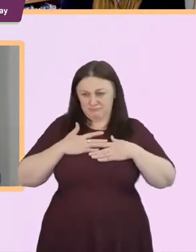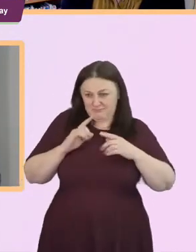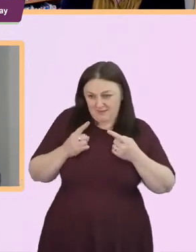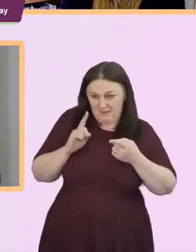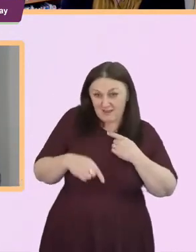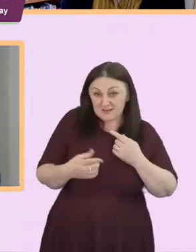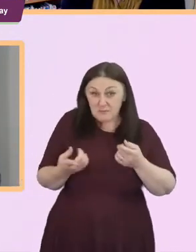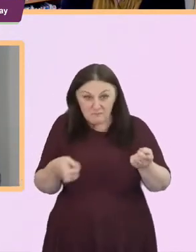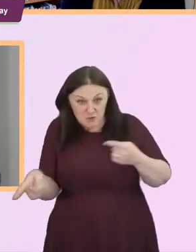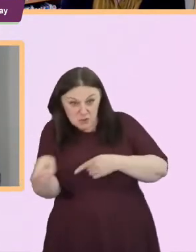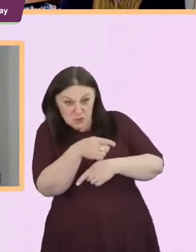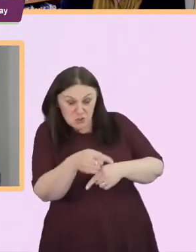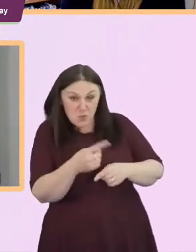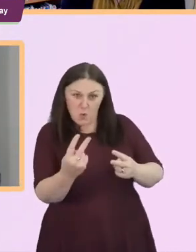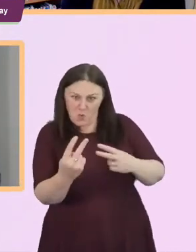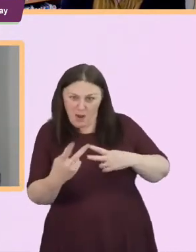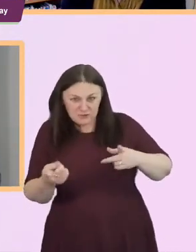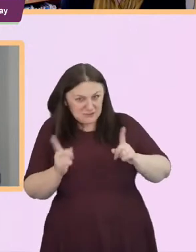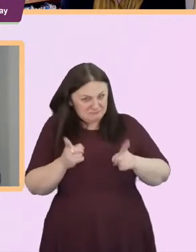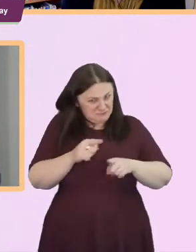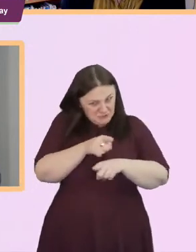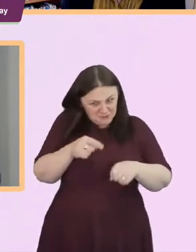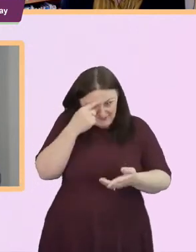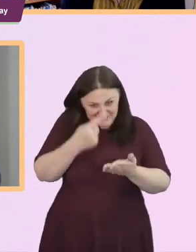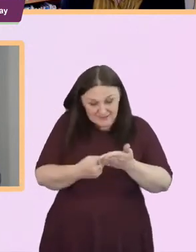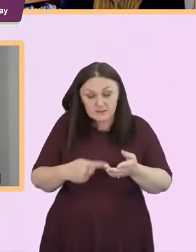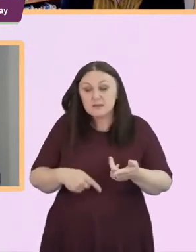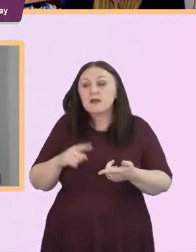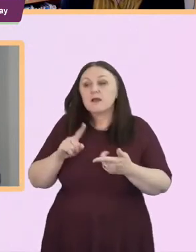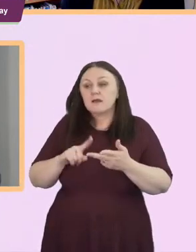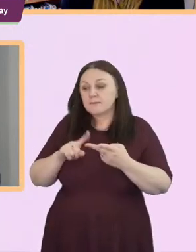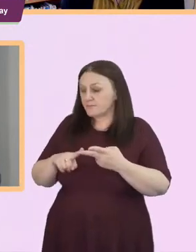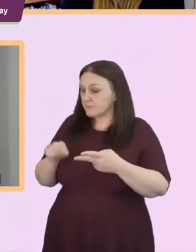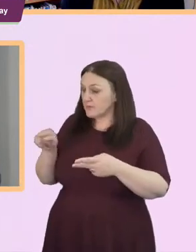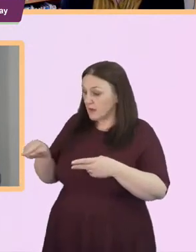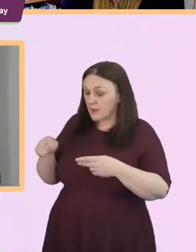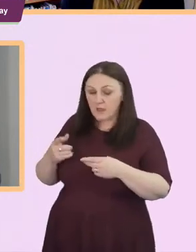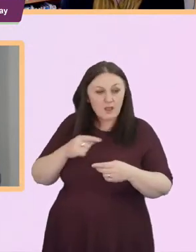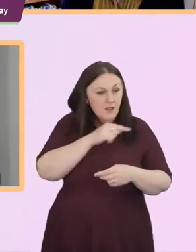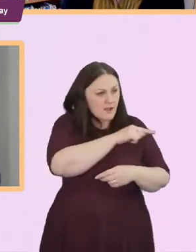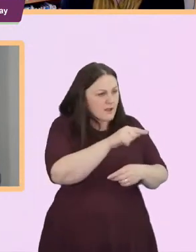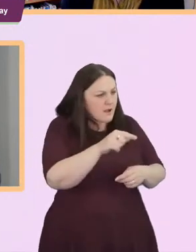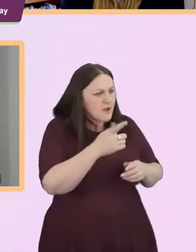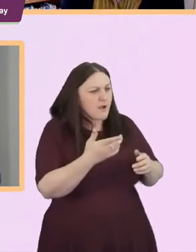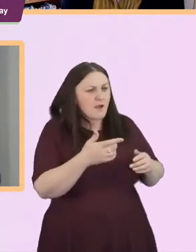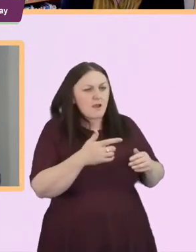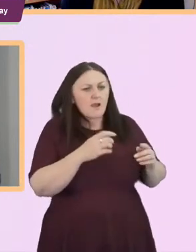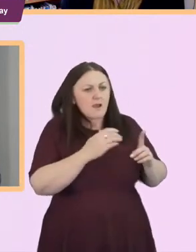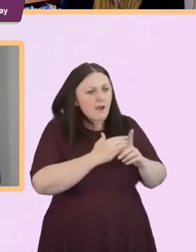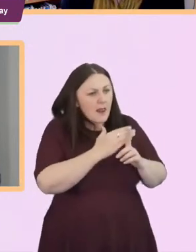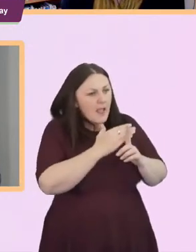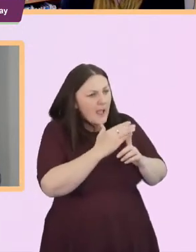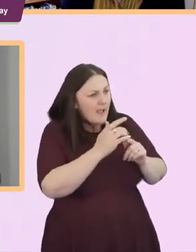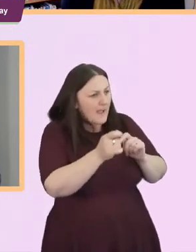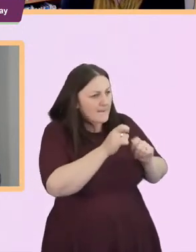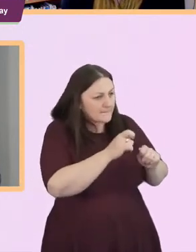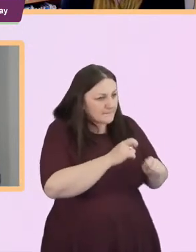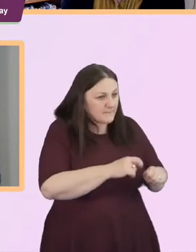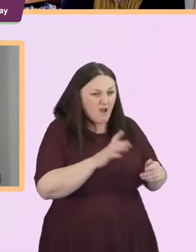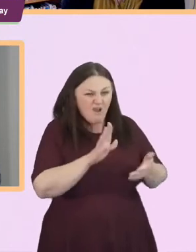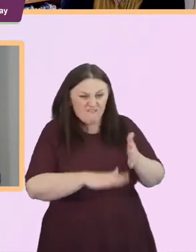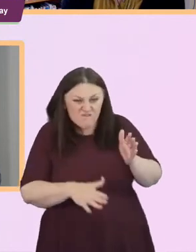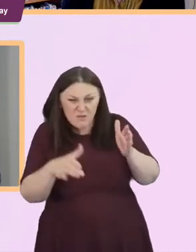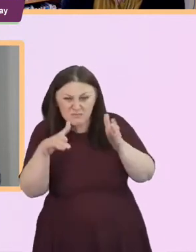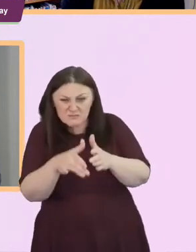um she said the issues surrounding climate change often stem from a small amount of businesses countries but the